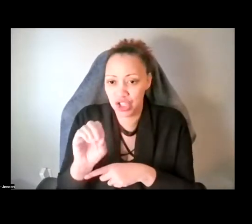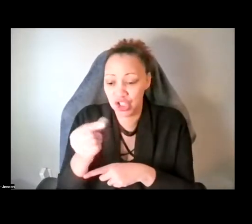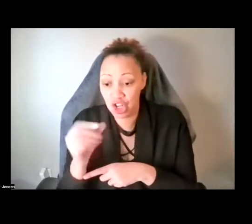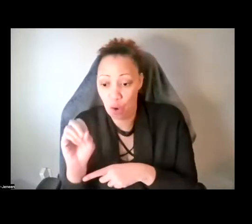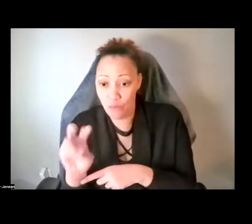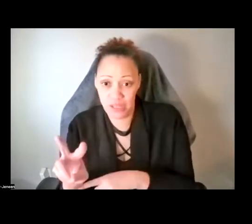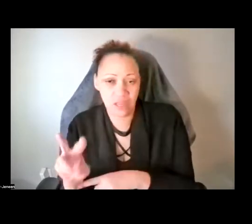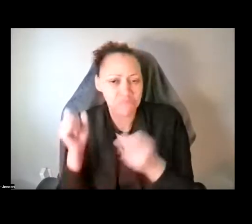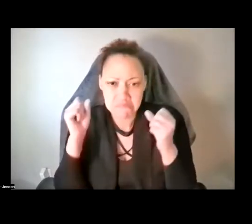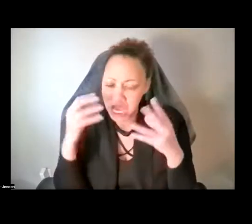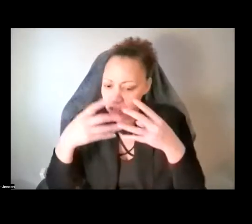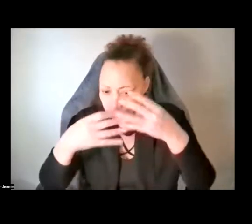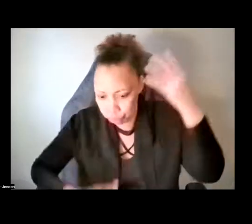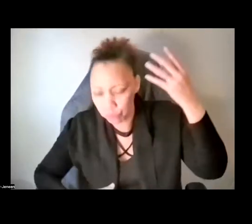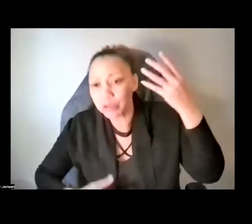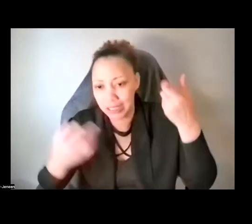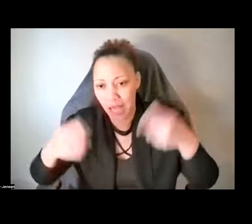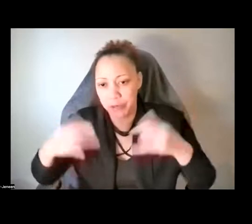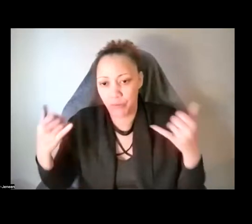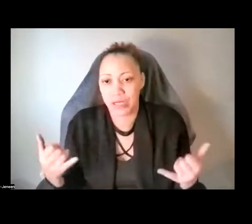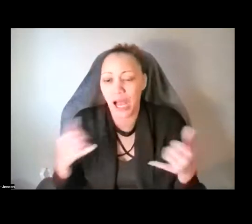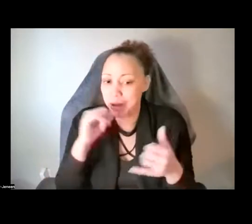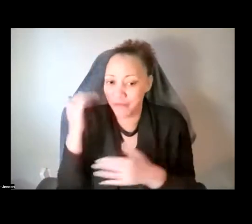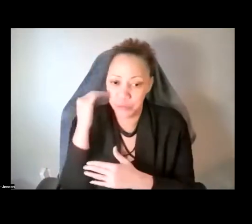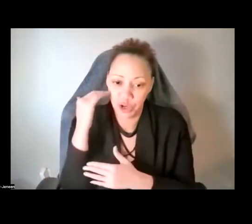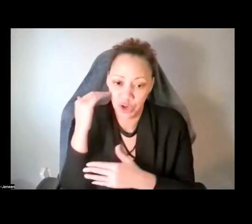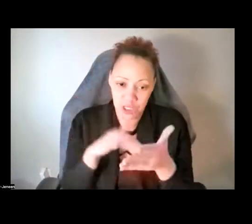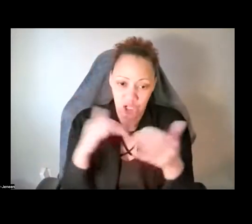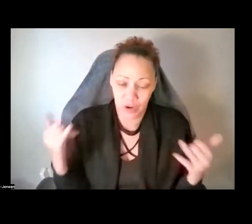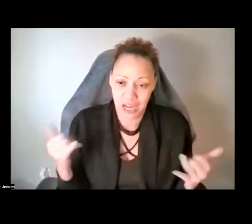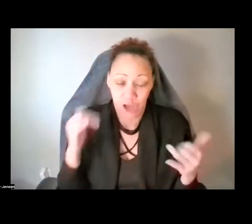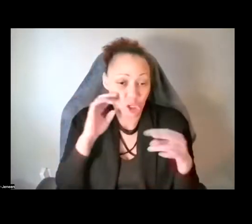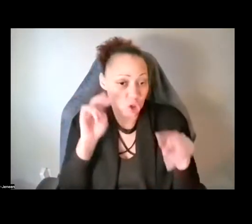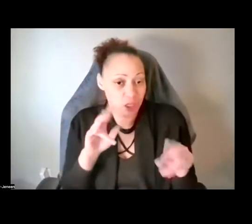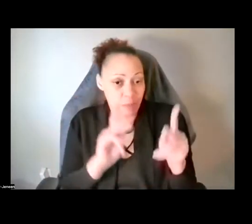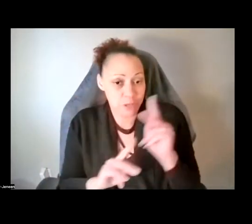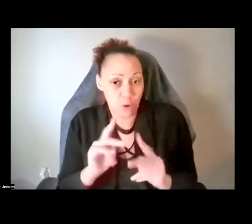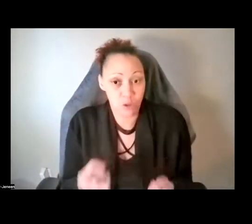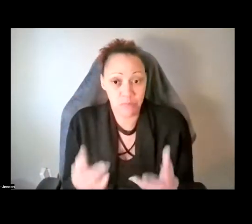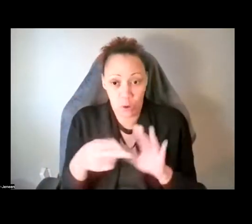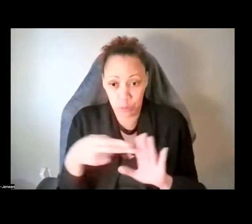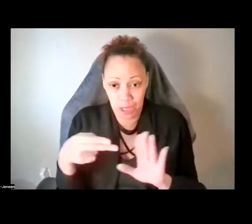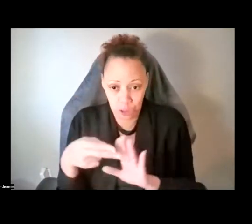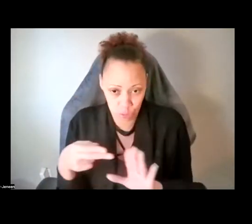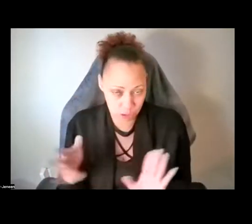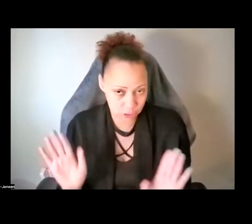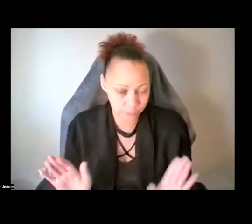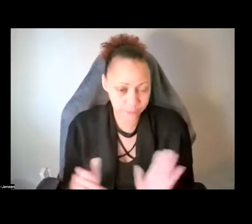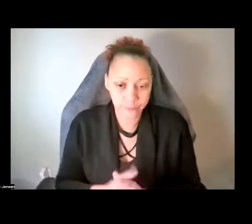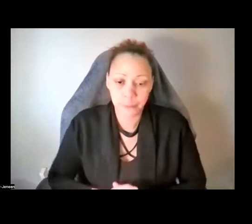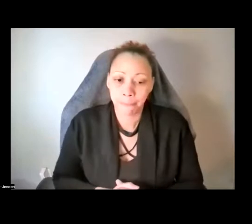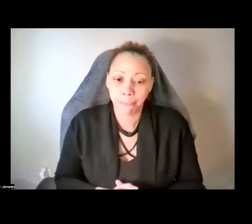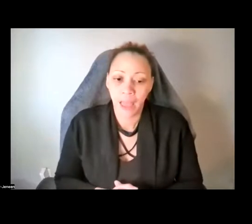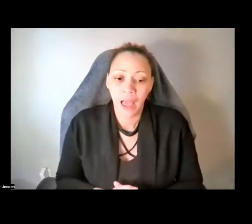right now. Uh, but I'm not familiar with any studies that are looking at people who have multiple diagnoses. Um, I